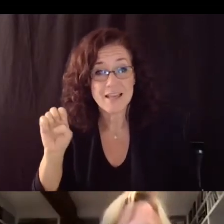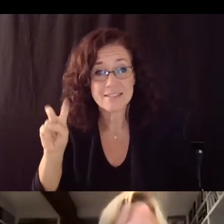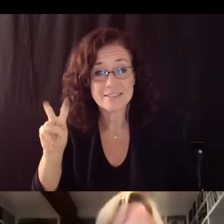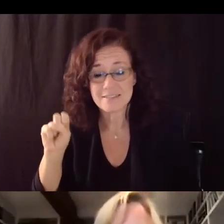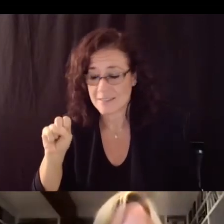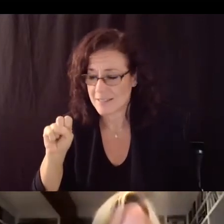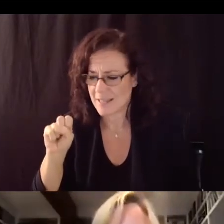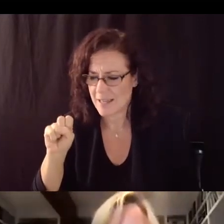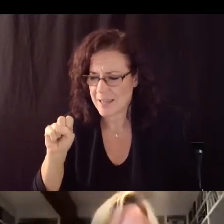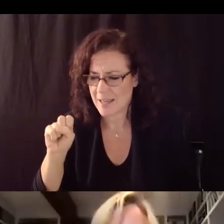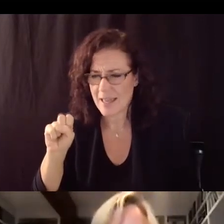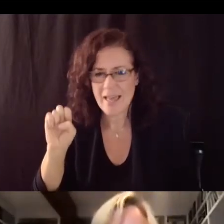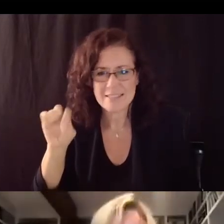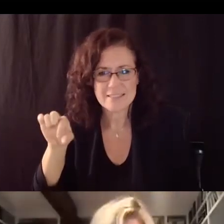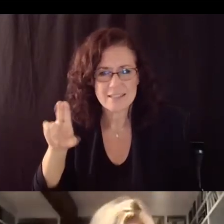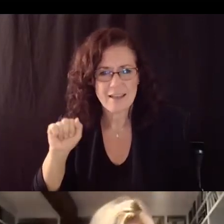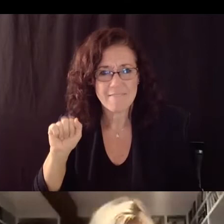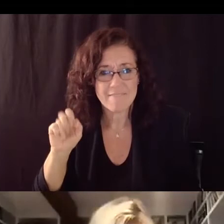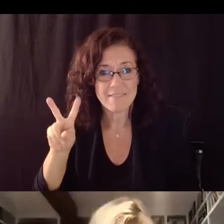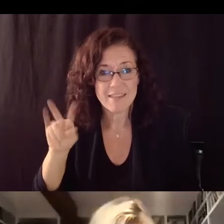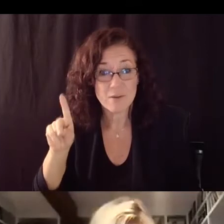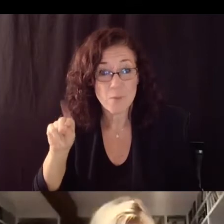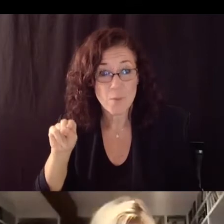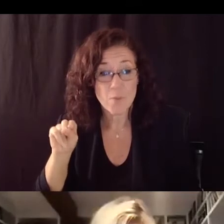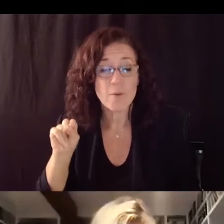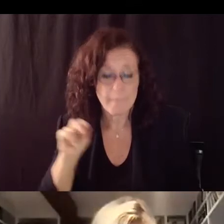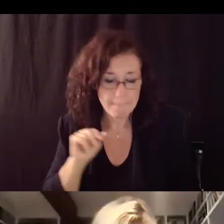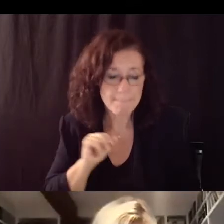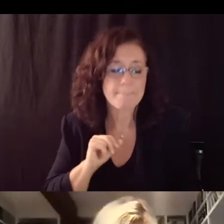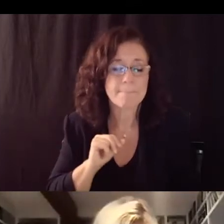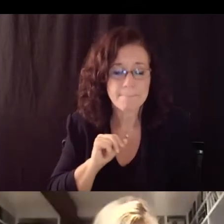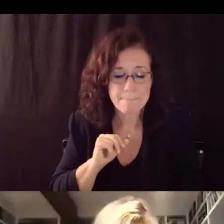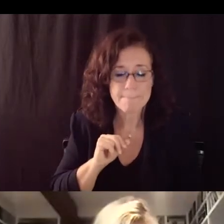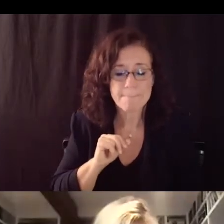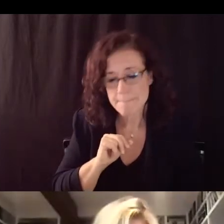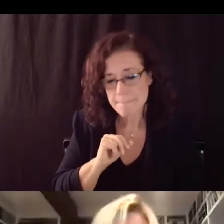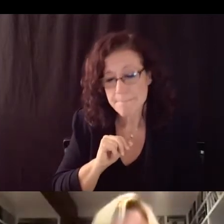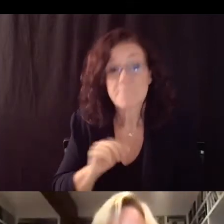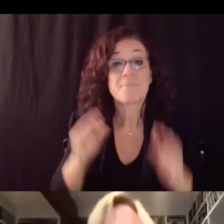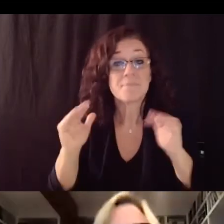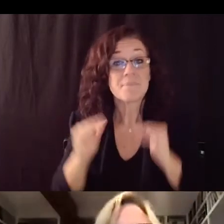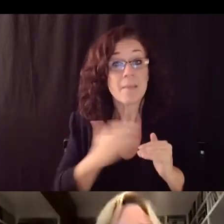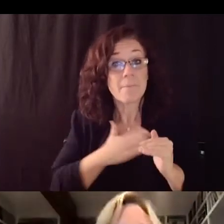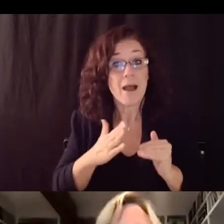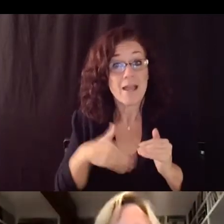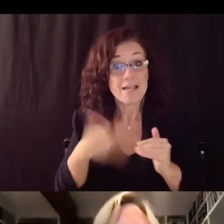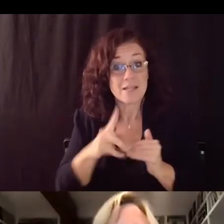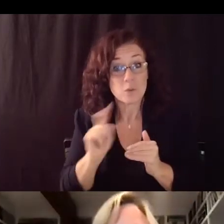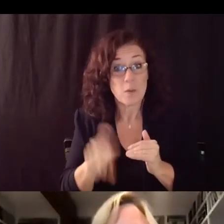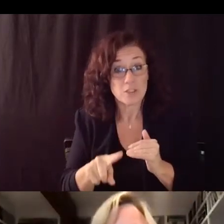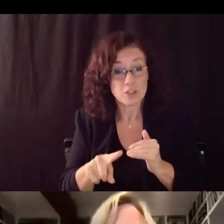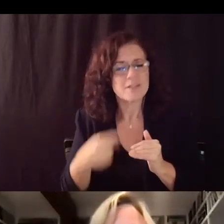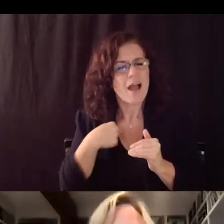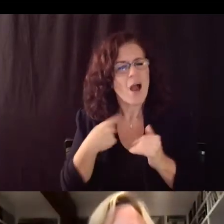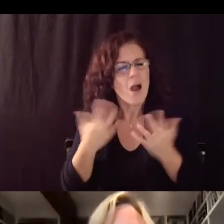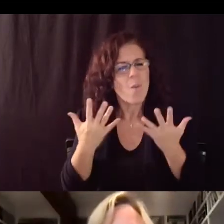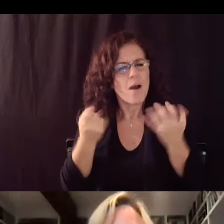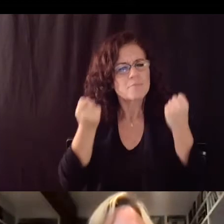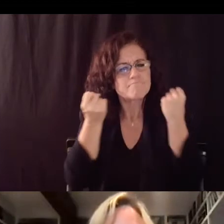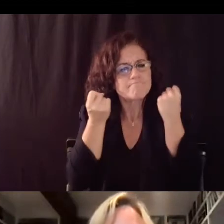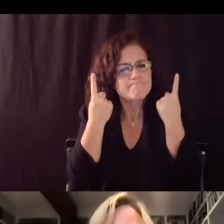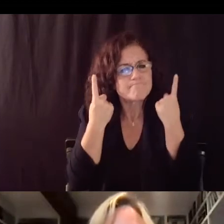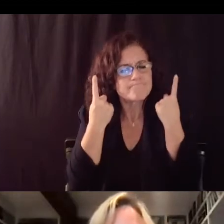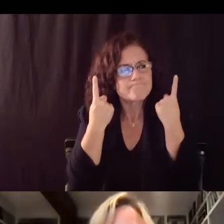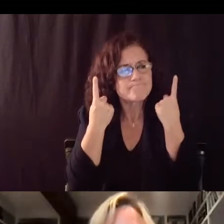you're too many mains flying in that brain tonight and then my my next question and i was just trying to understand in the safe for all